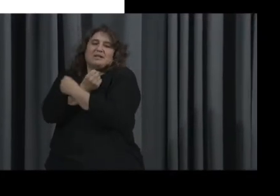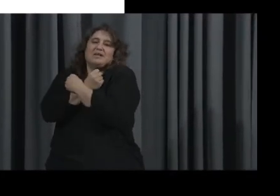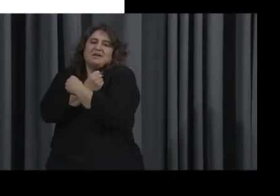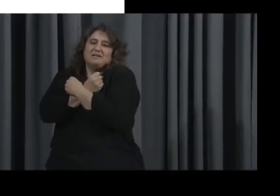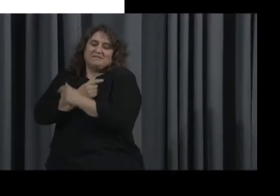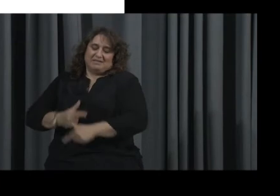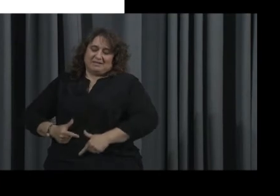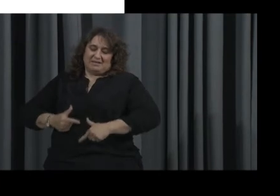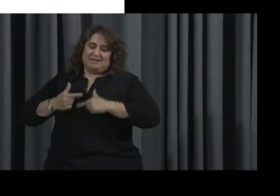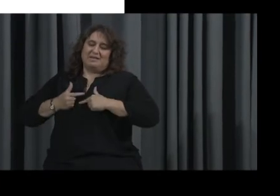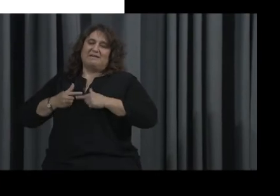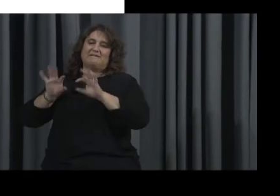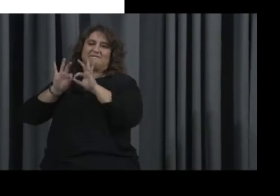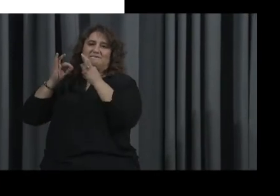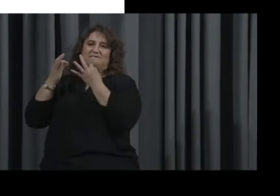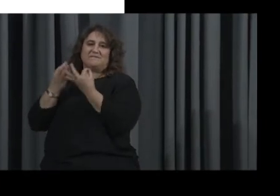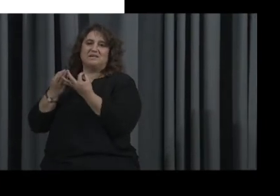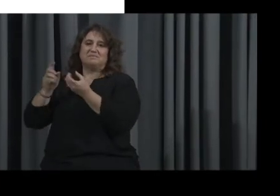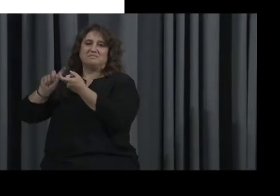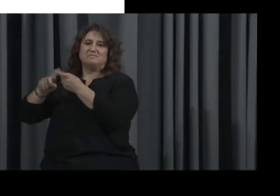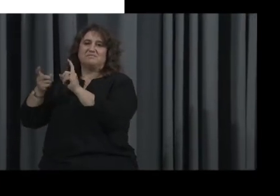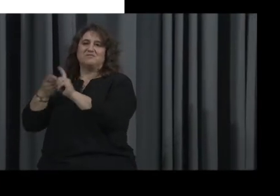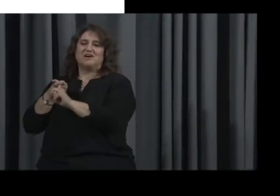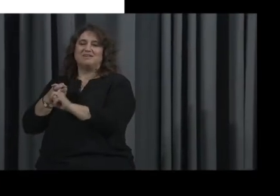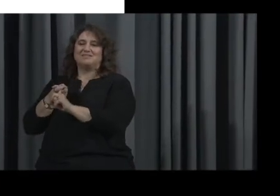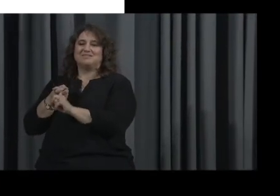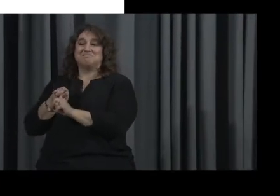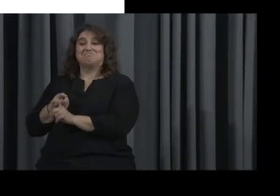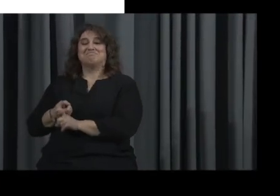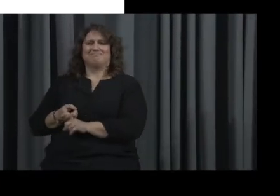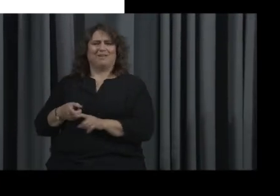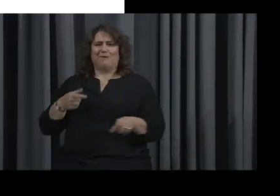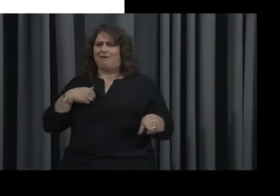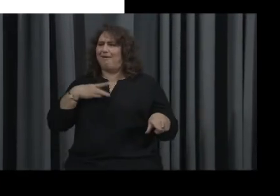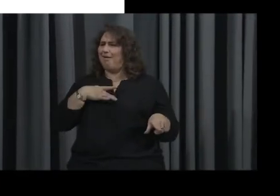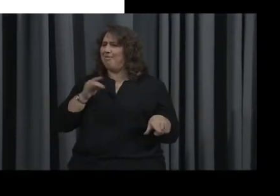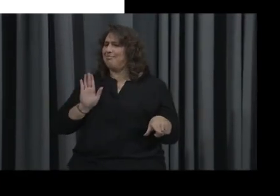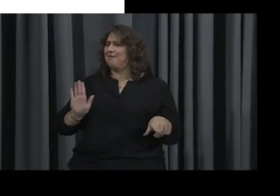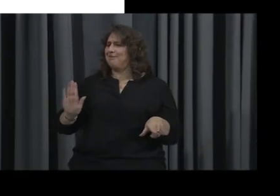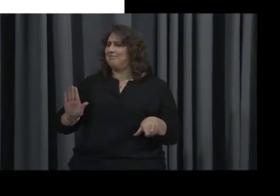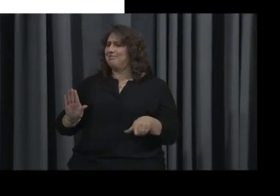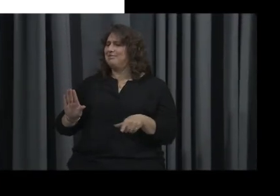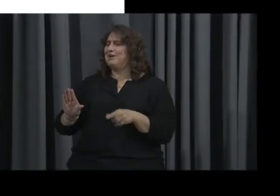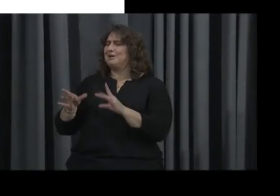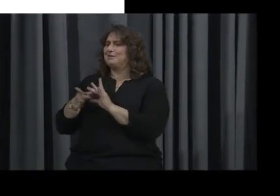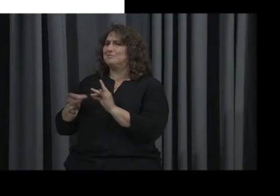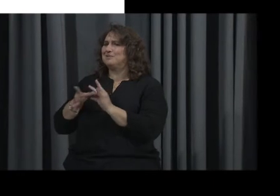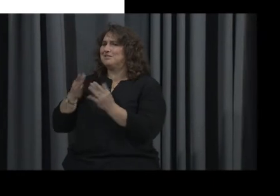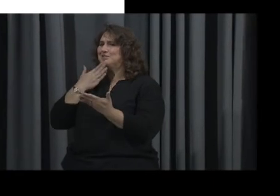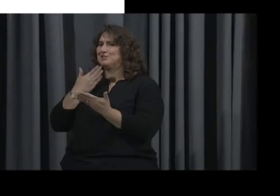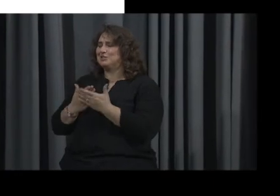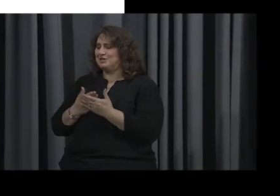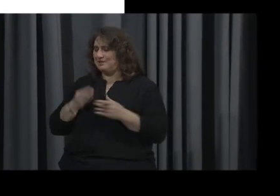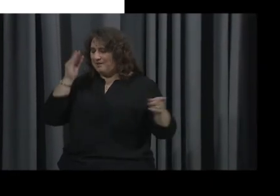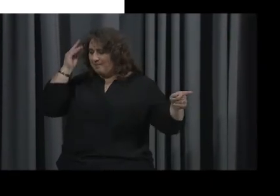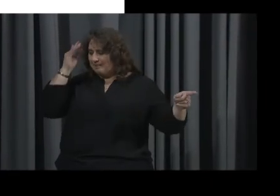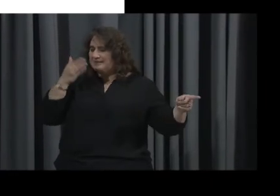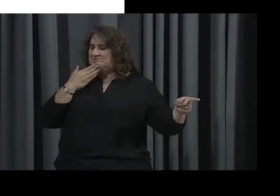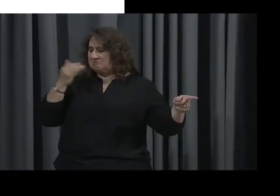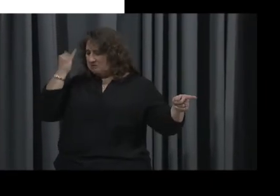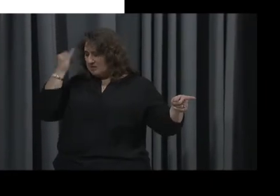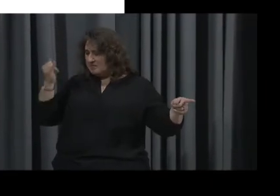family, and friendship. I think they did a really good job. Yeah, they did. Absolutely. Very thoughtful. Absolutely.